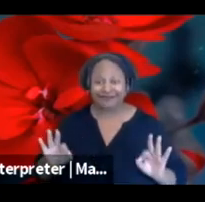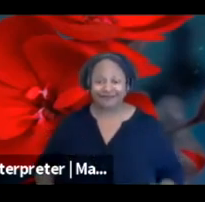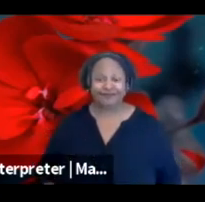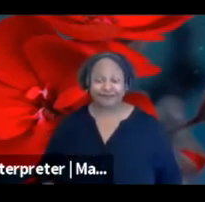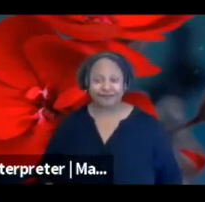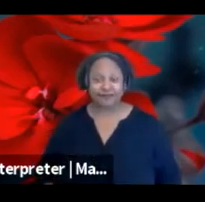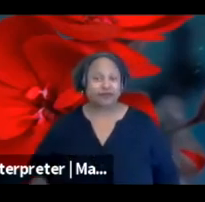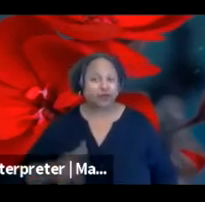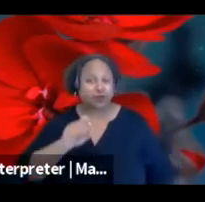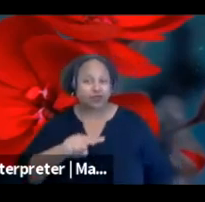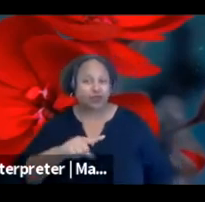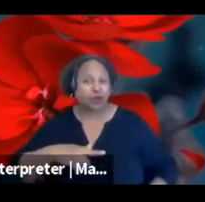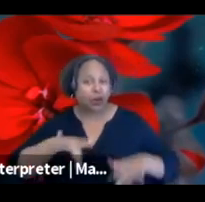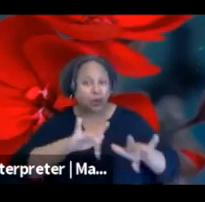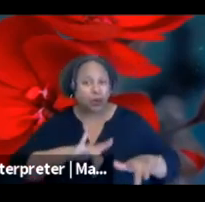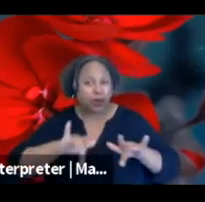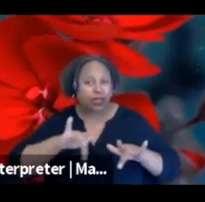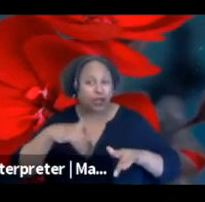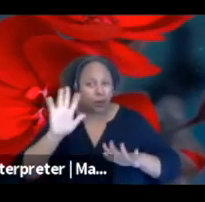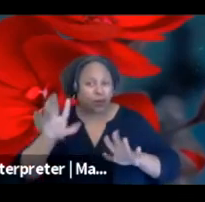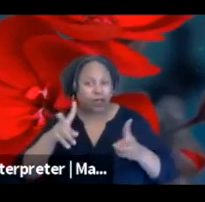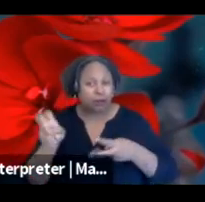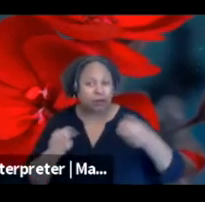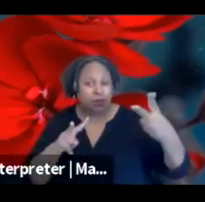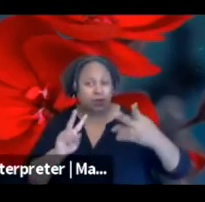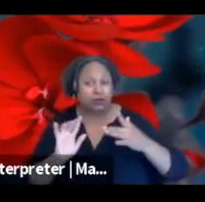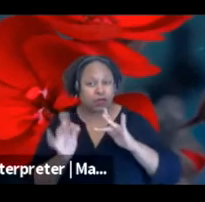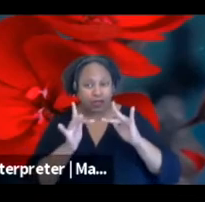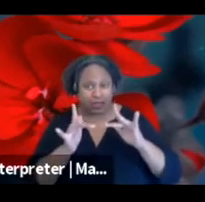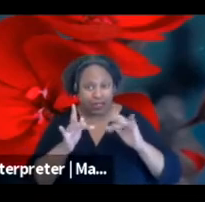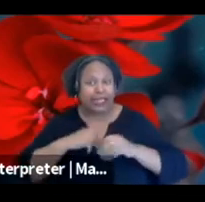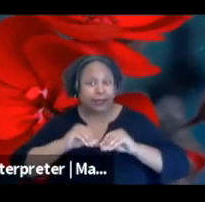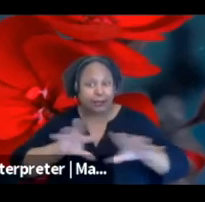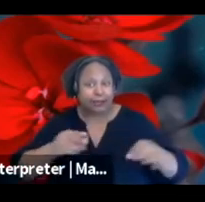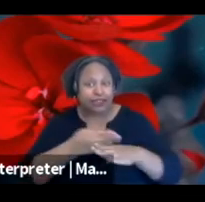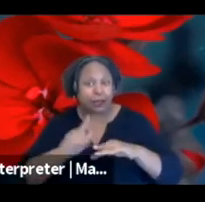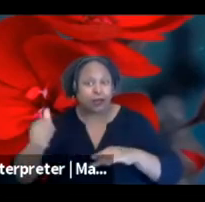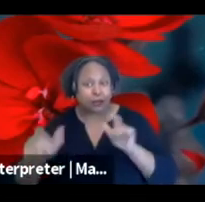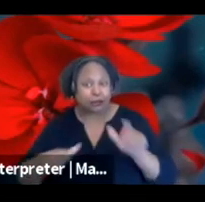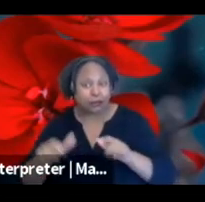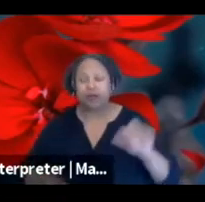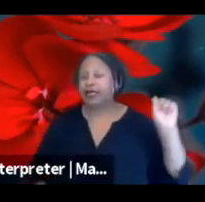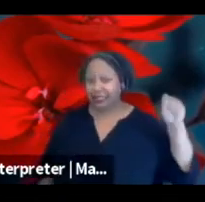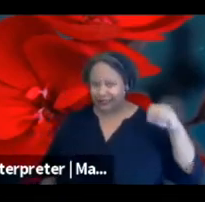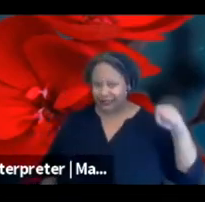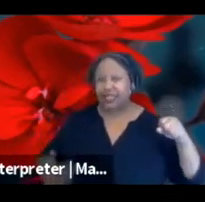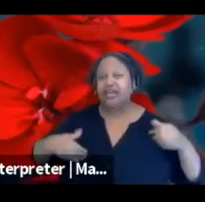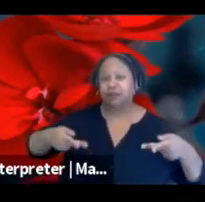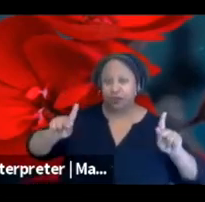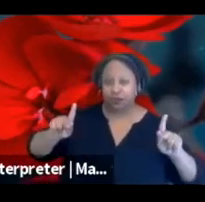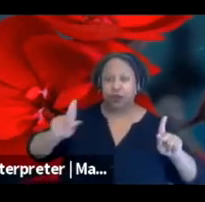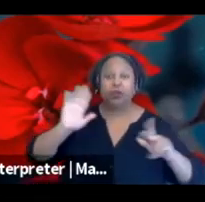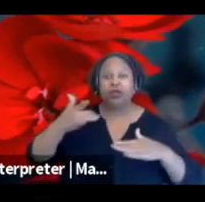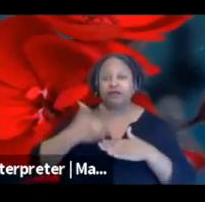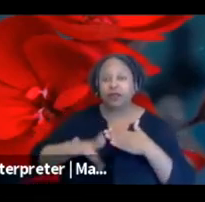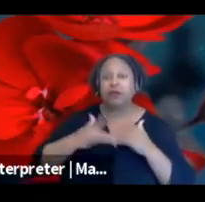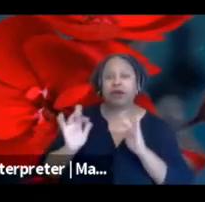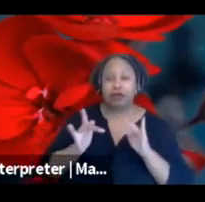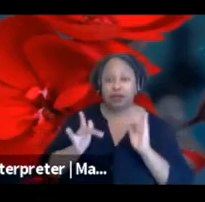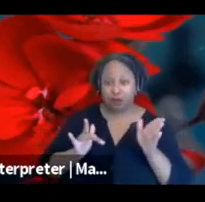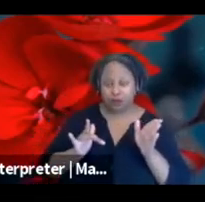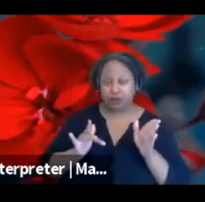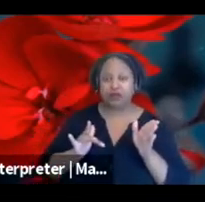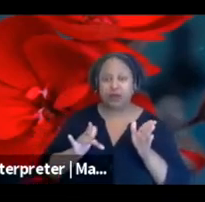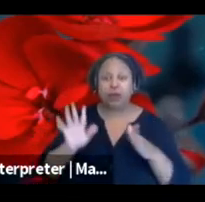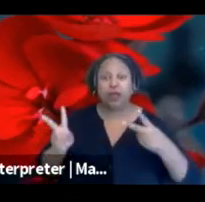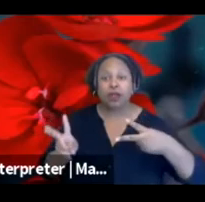this recording be available online? Do we have permission to share this recording with others? Yes, you do. And it will be available online. We'll be